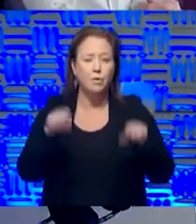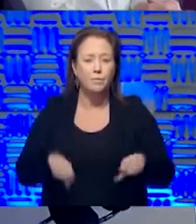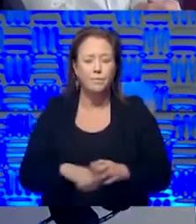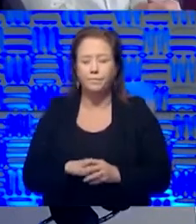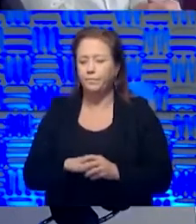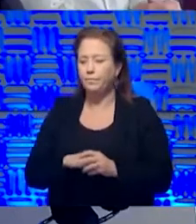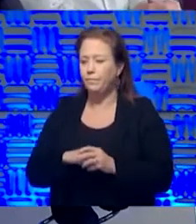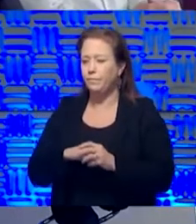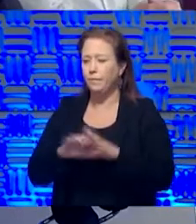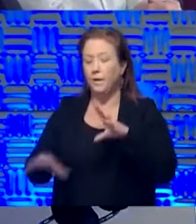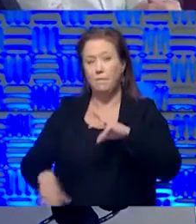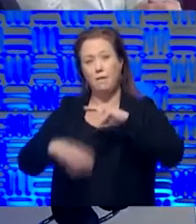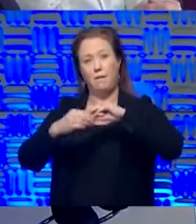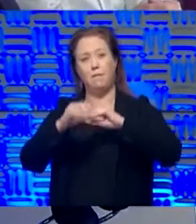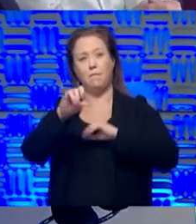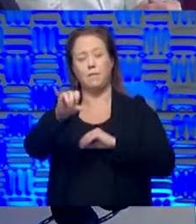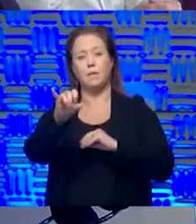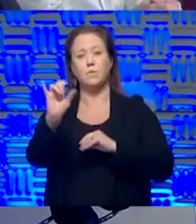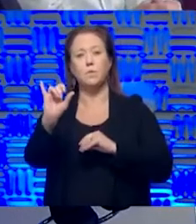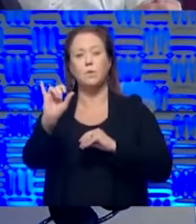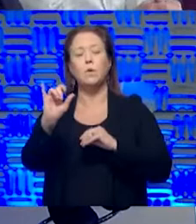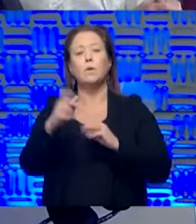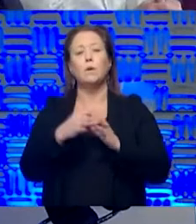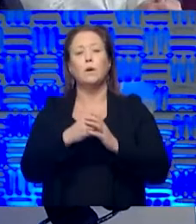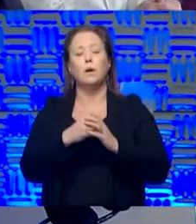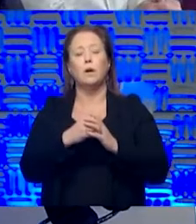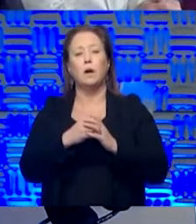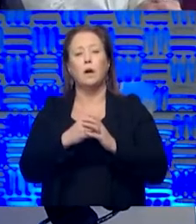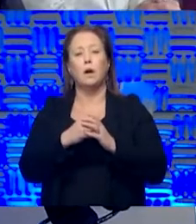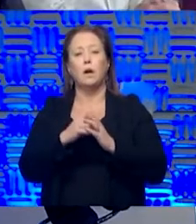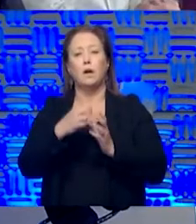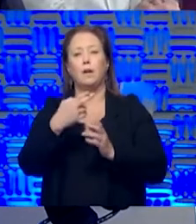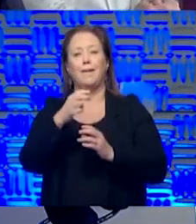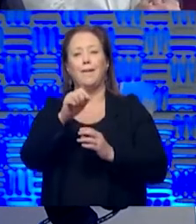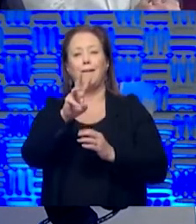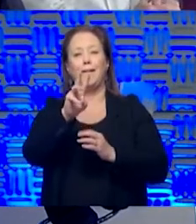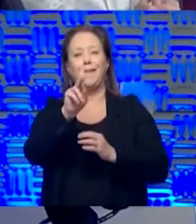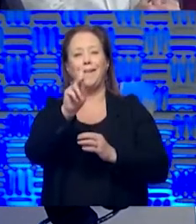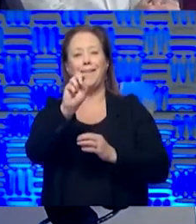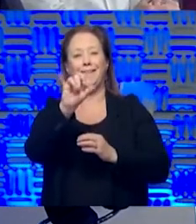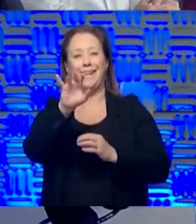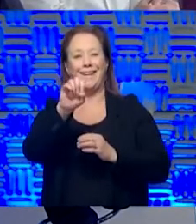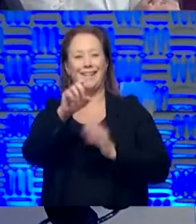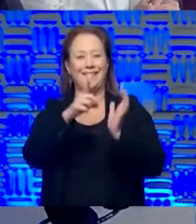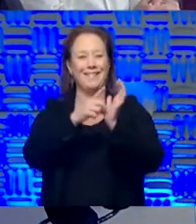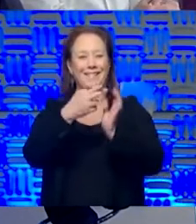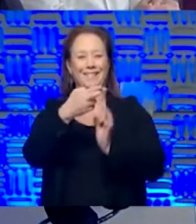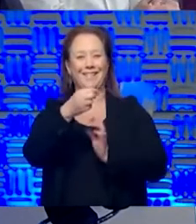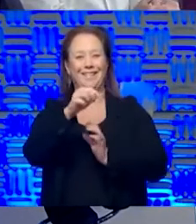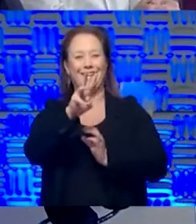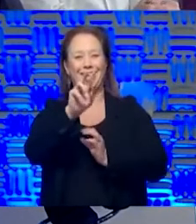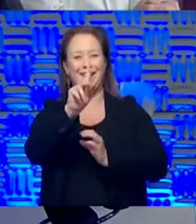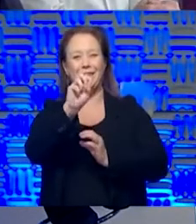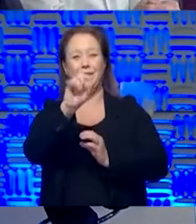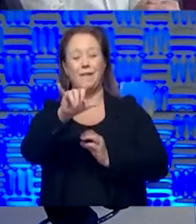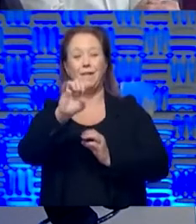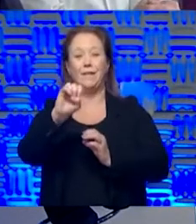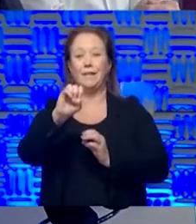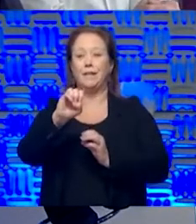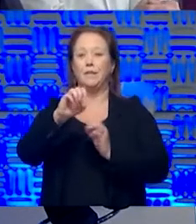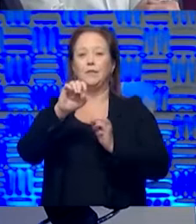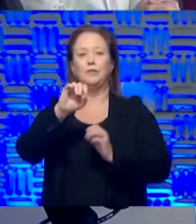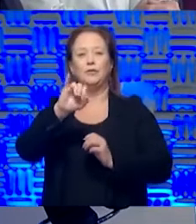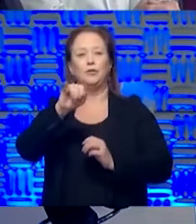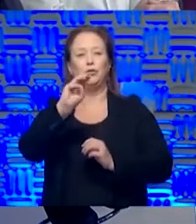say, I think, um, I'm going to echo those comments, but first I want to point out about Hawkeye here. You know, there's the Jimmy Kimmel, uh,